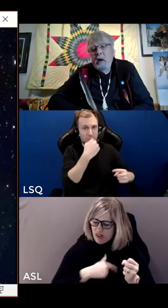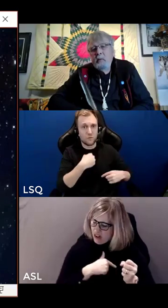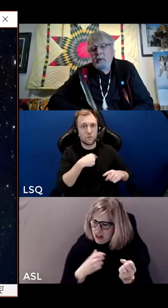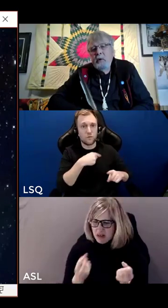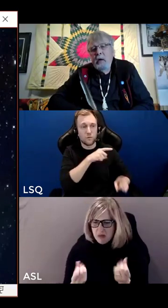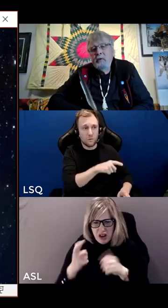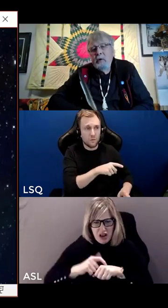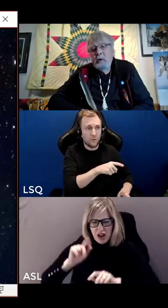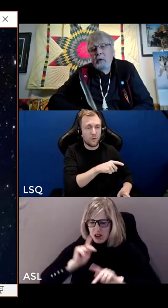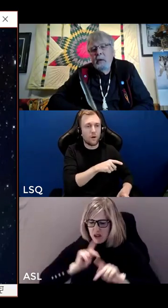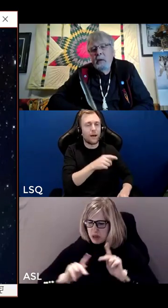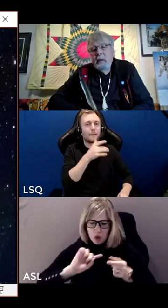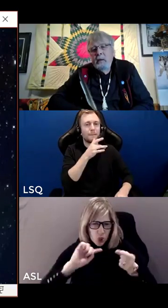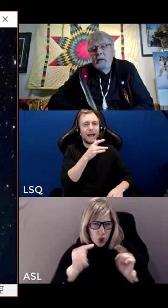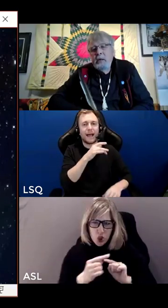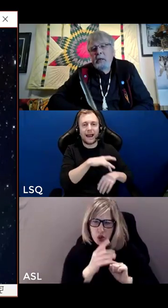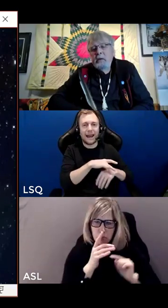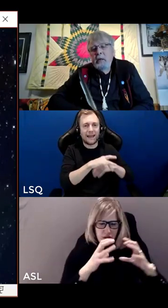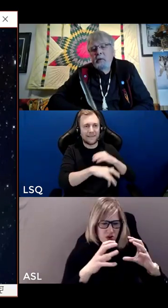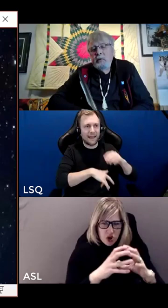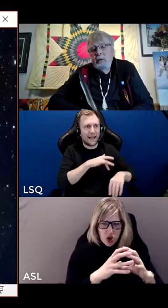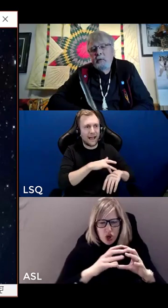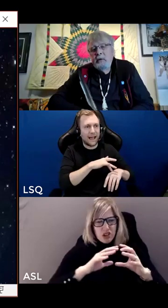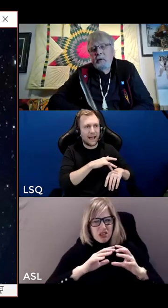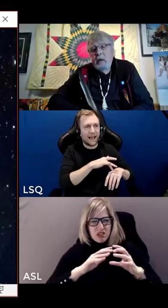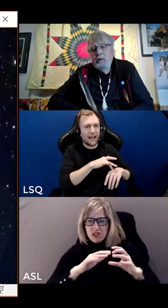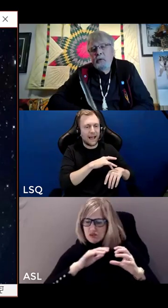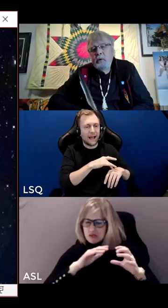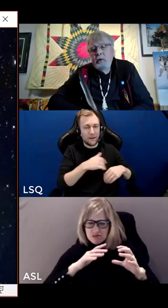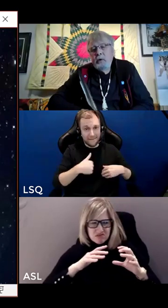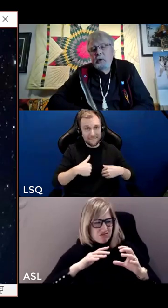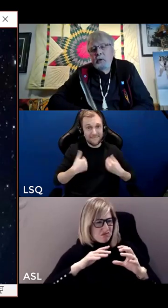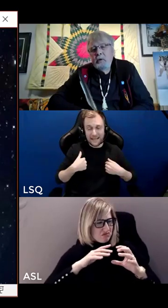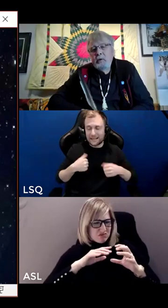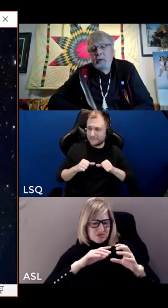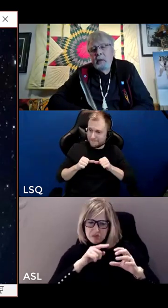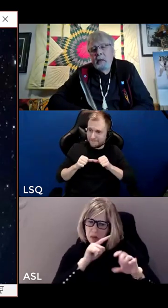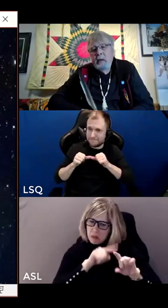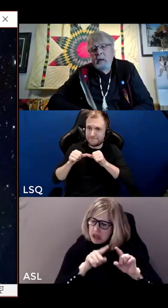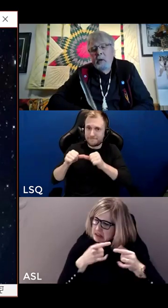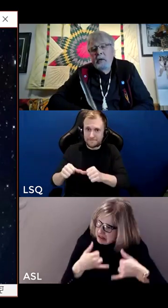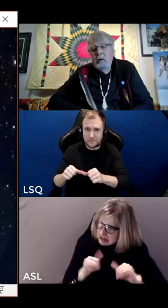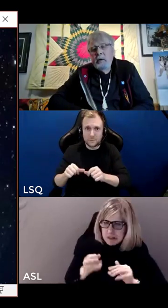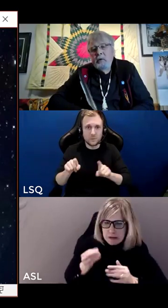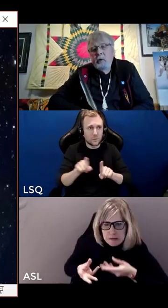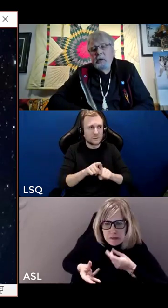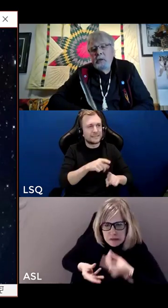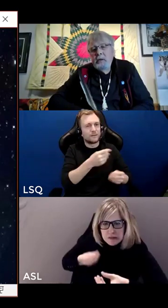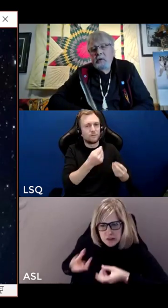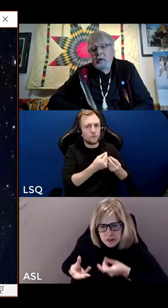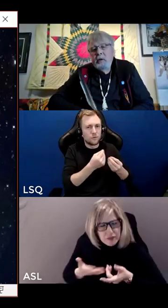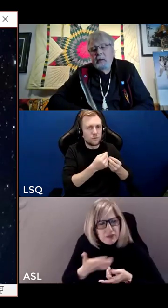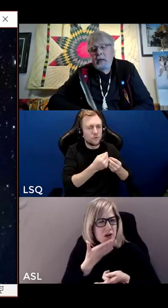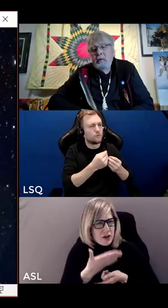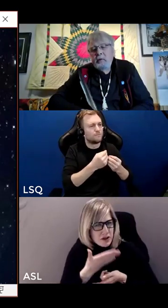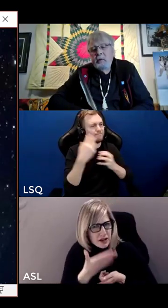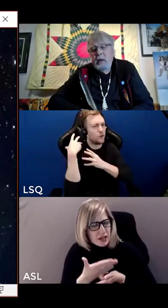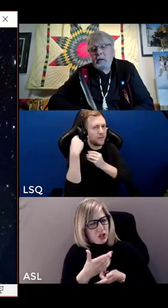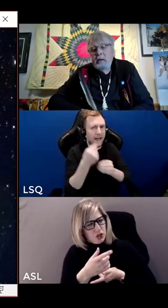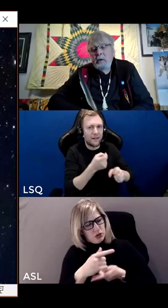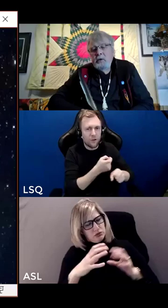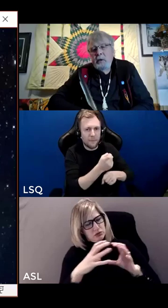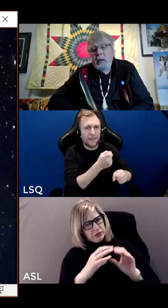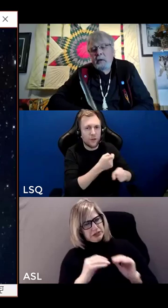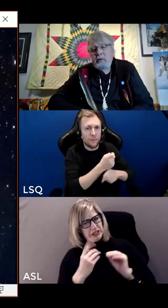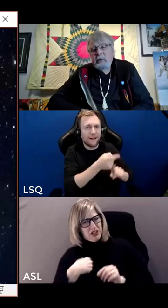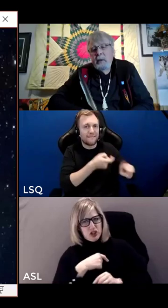and the harm we've caused her. That she continues to love us care for us and nurture us and by doing so she teaches us the lessons of